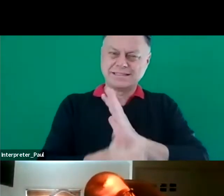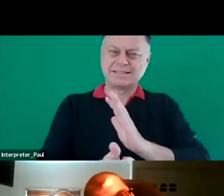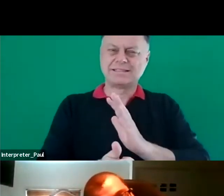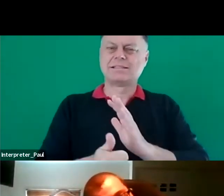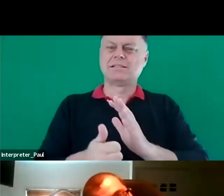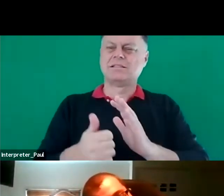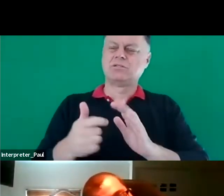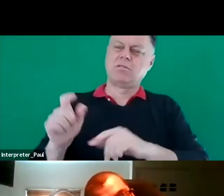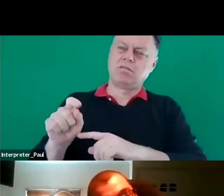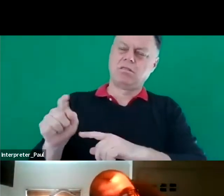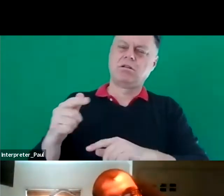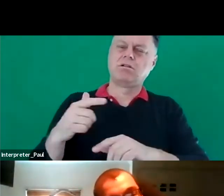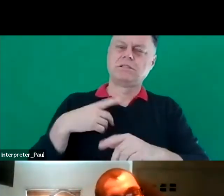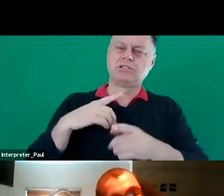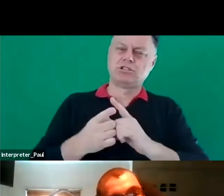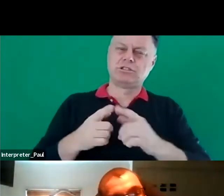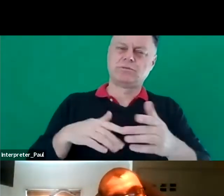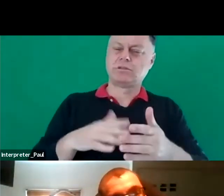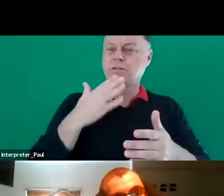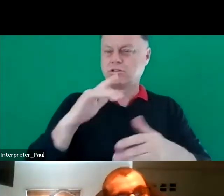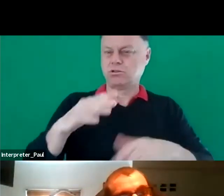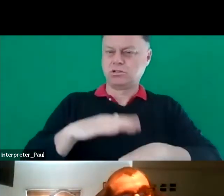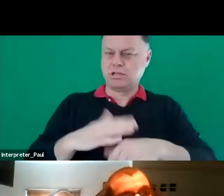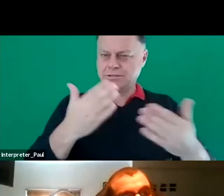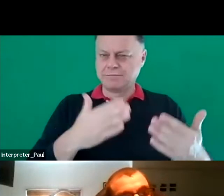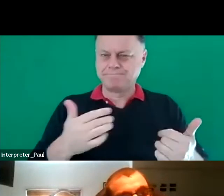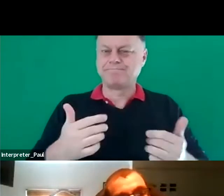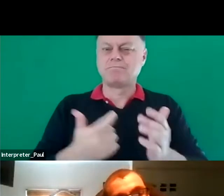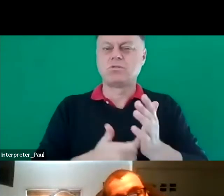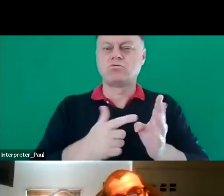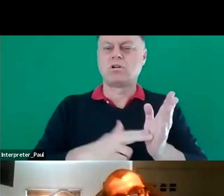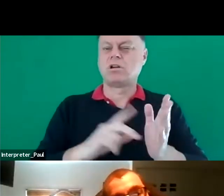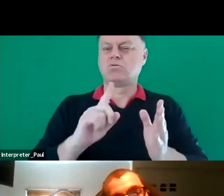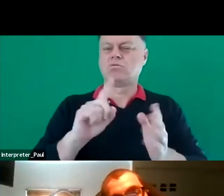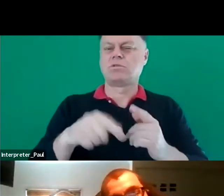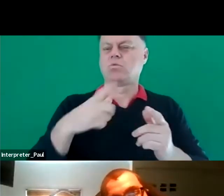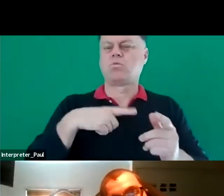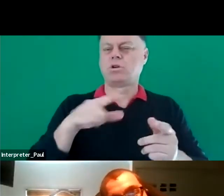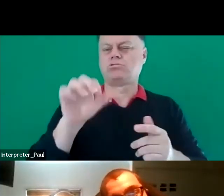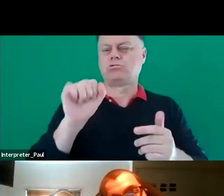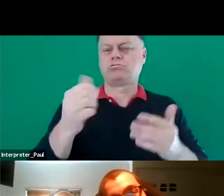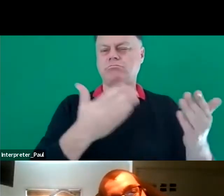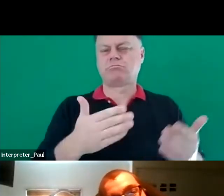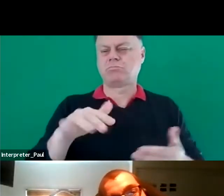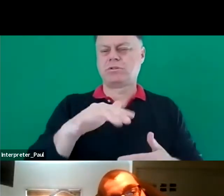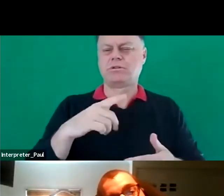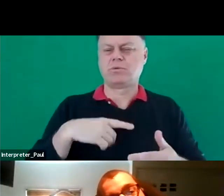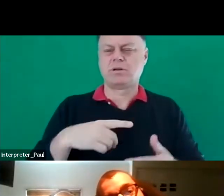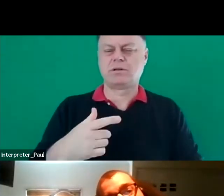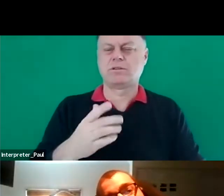to change. So I'm pleased that you're putting your efforts into that. And Ryan, how about you? Why did you choose your particular area?